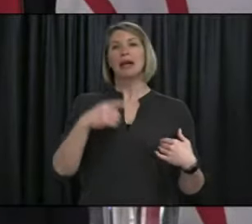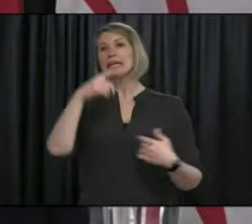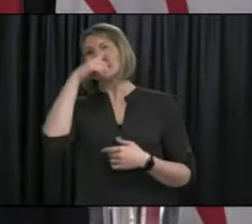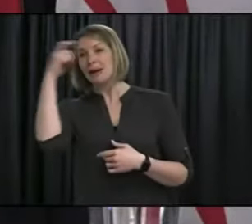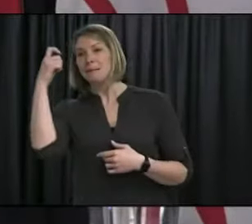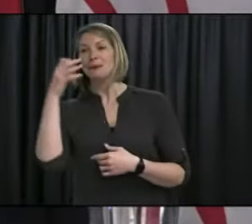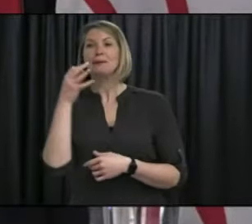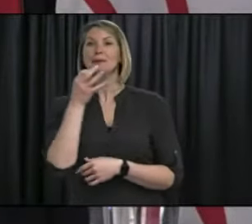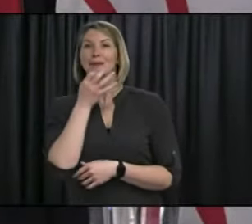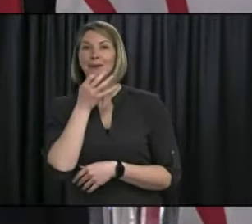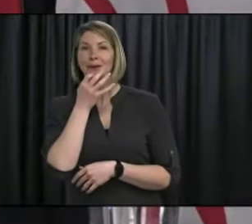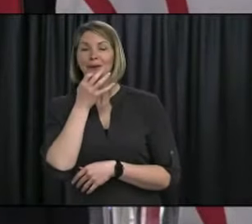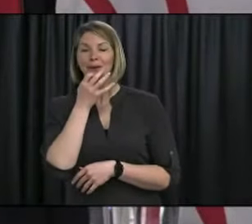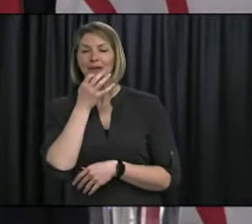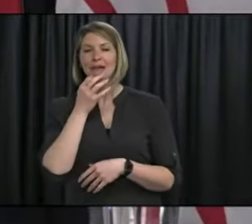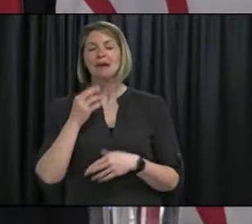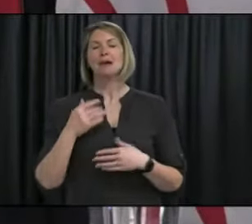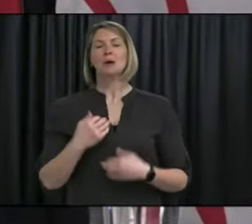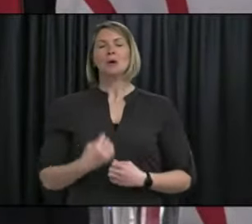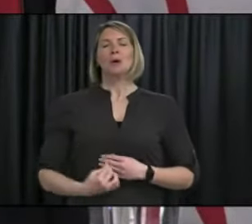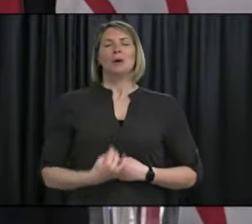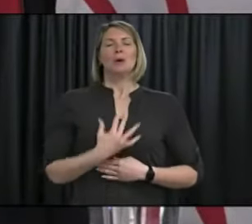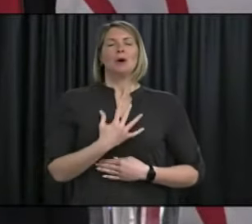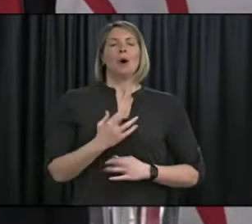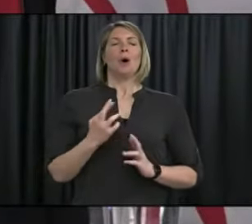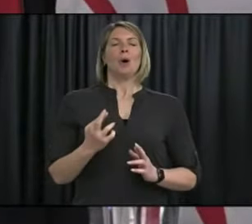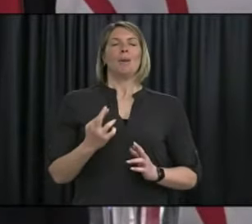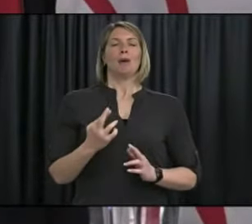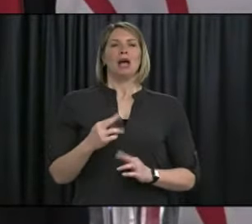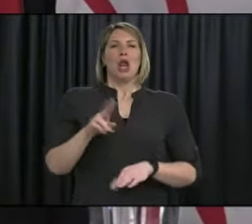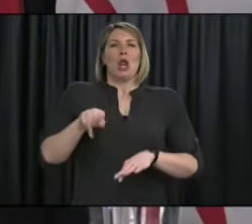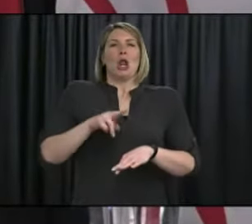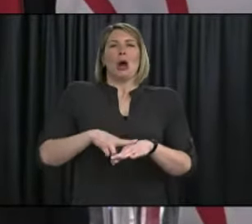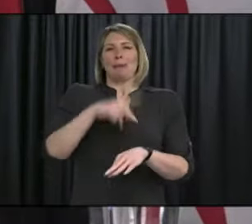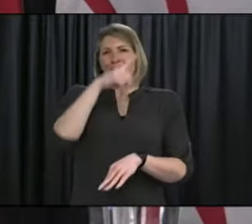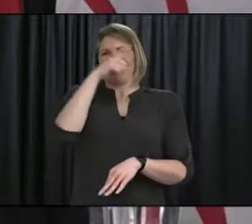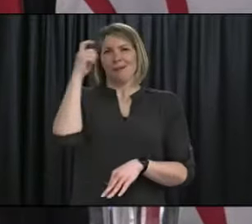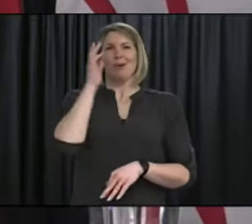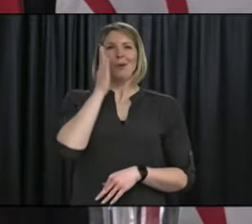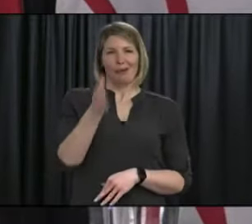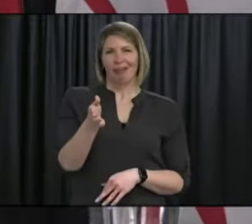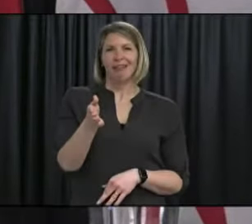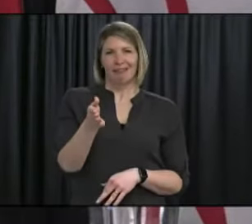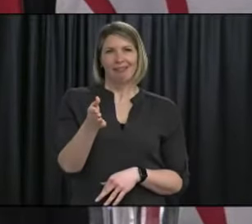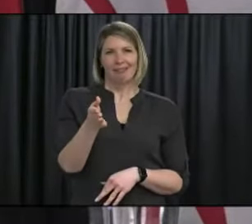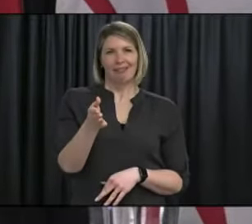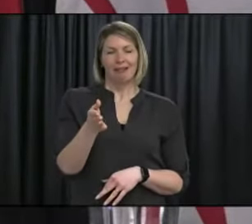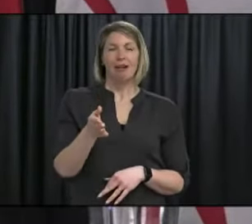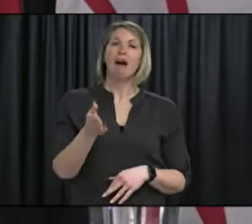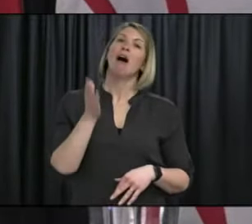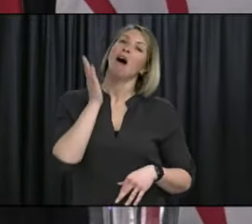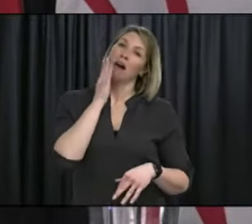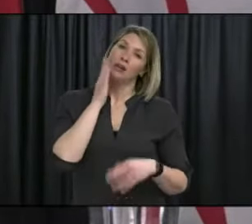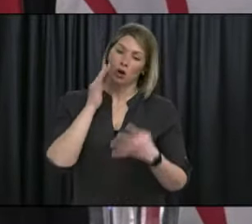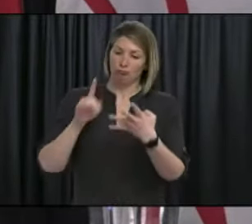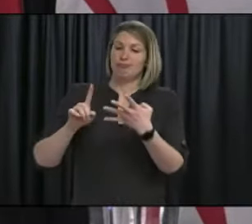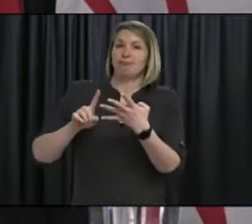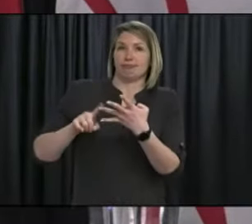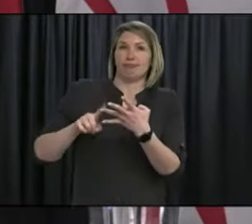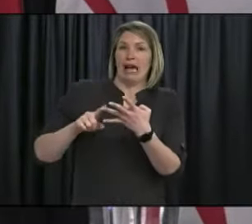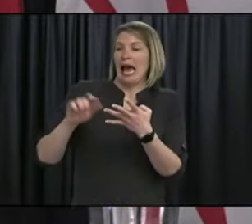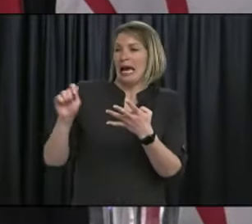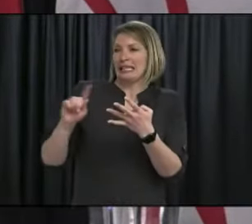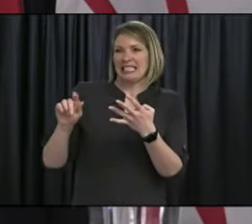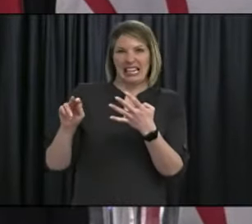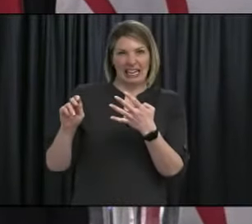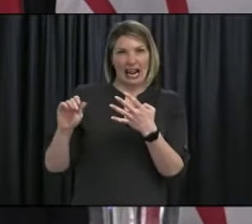lifestyle is in the air. I know the recent change in the guidance of the AstraZeneca vaccine may be concerning, but I want to reassure